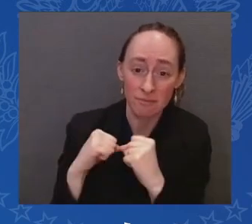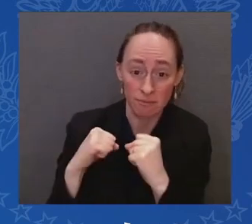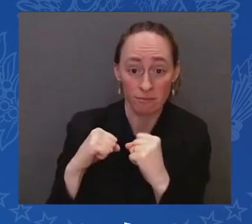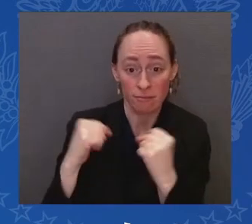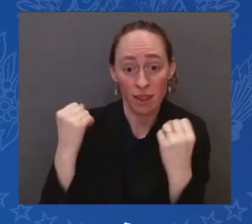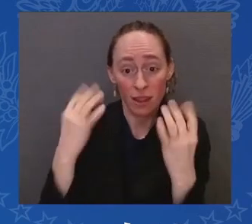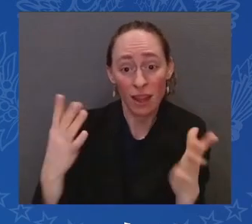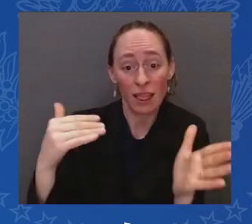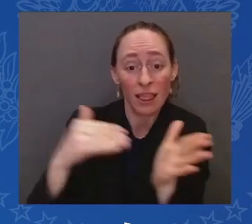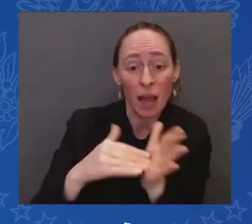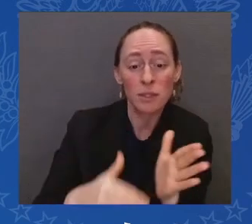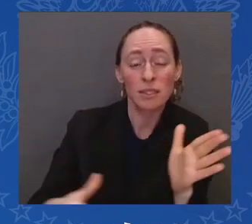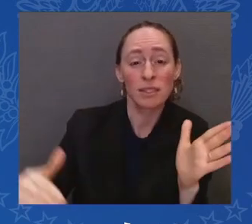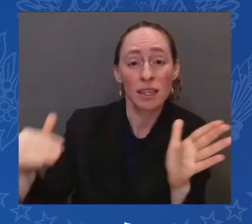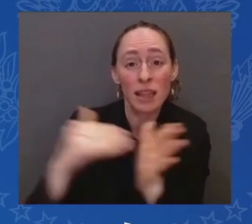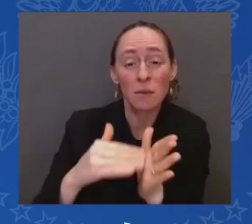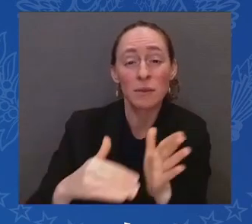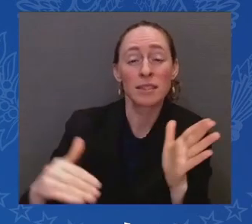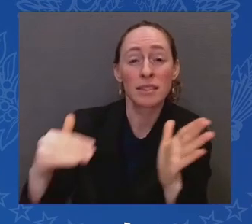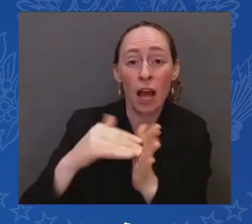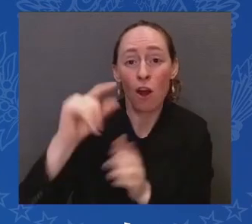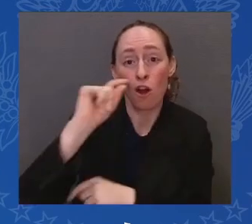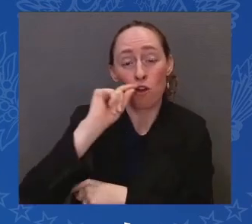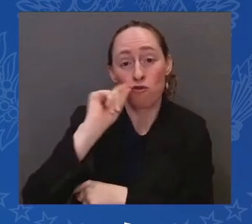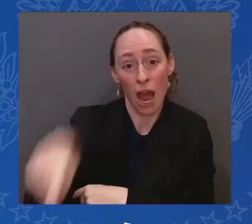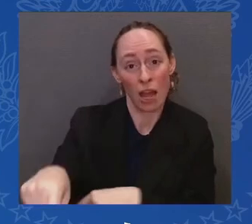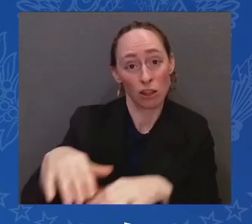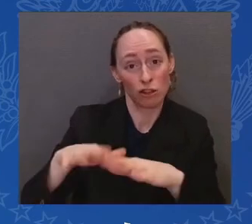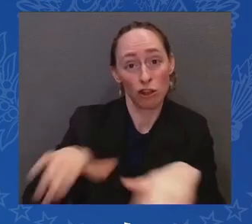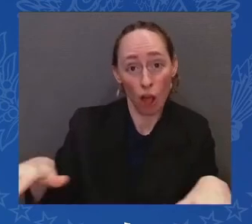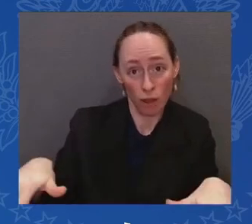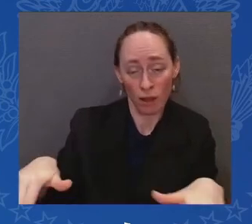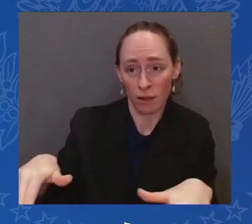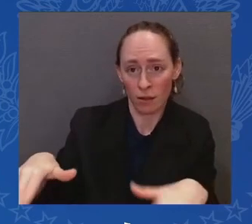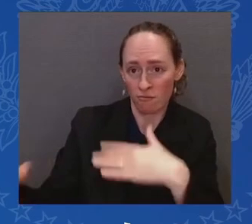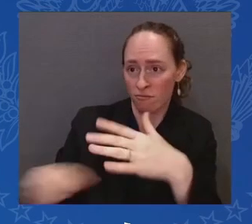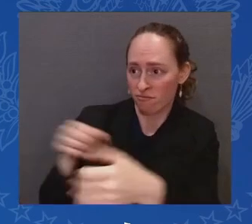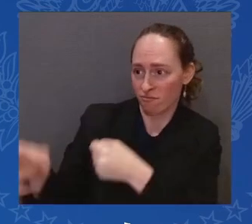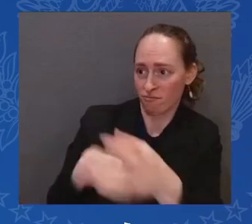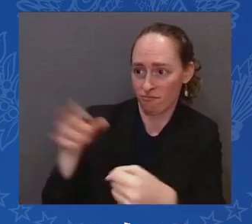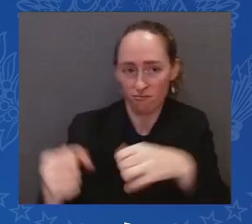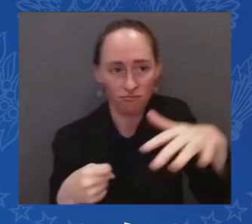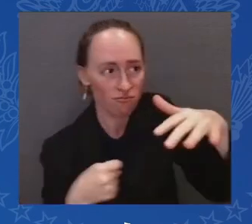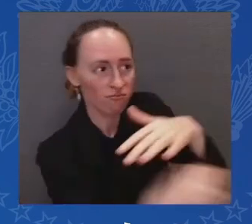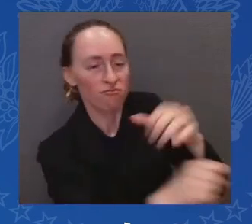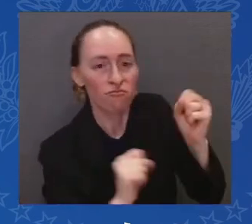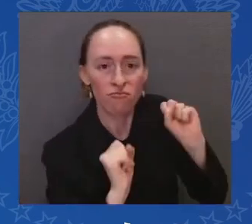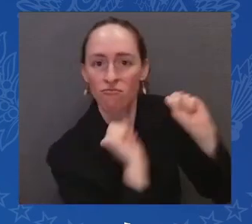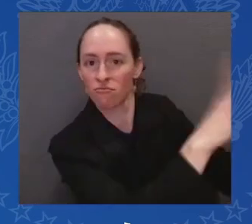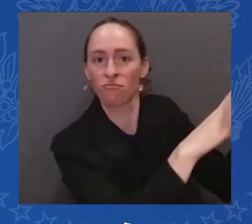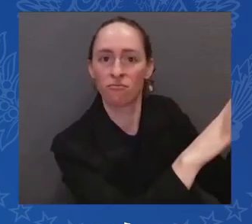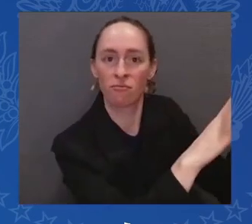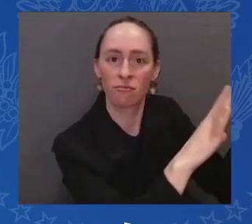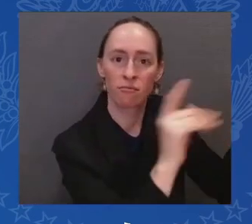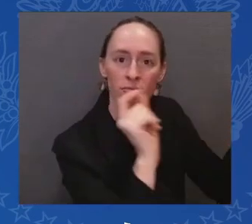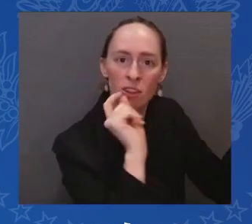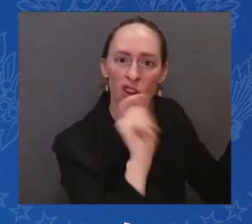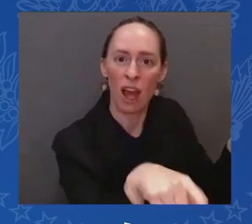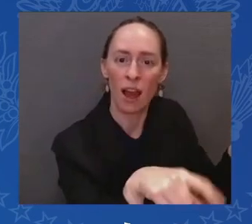in Russia. Russian forces are committing war crimes. It's as simple as that. It's stunning.